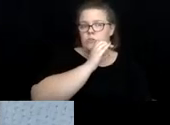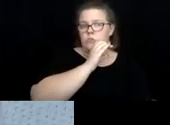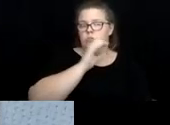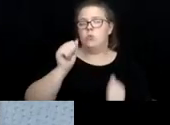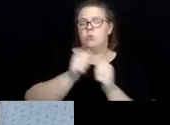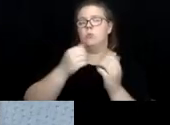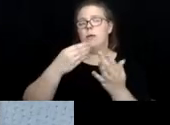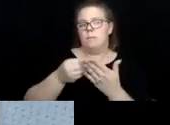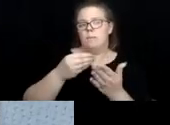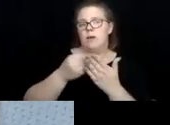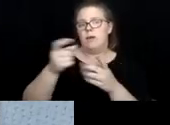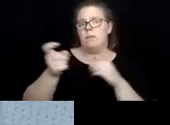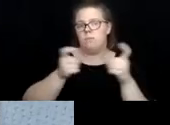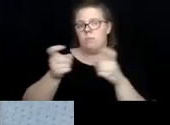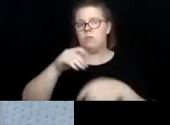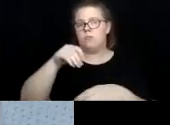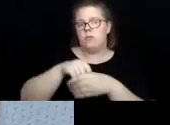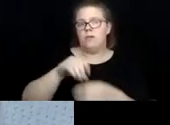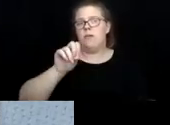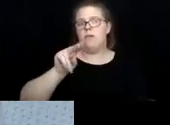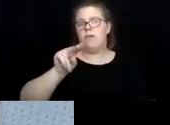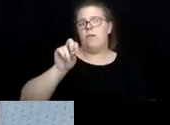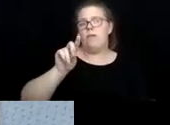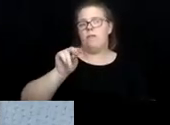money management in Onondaga County?